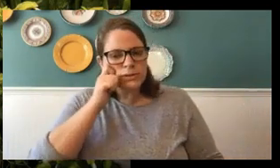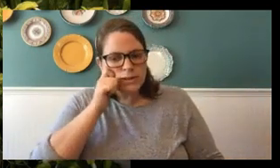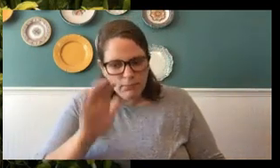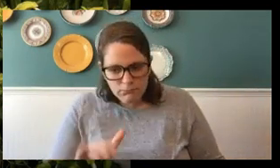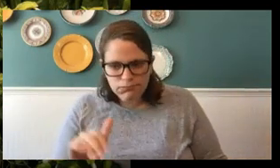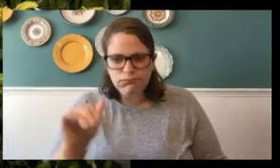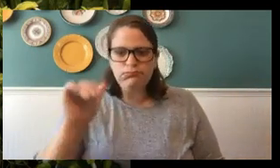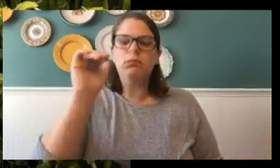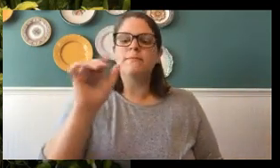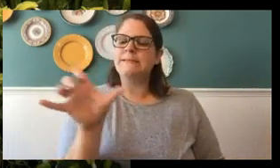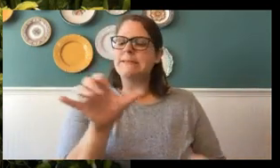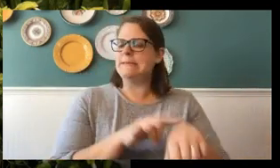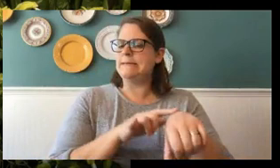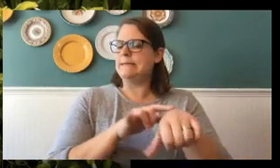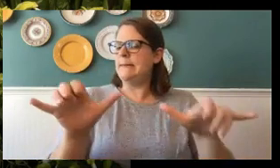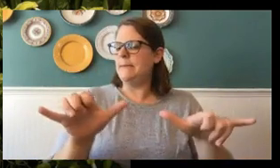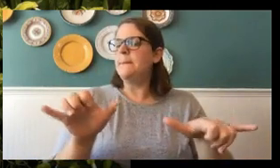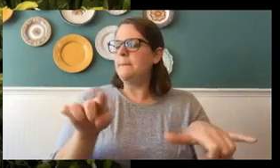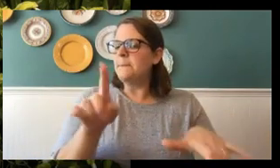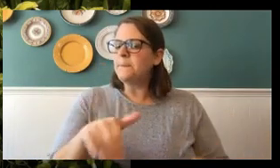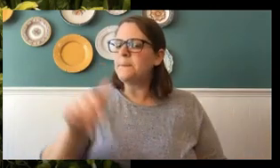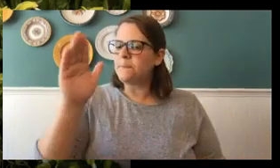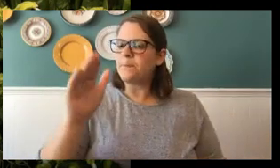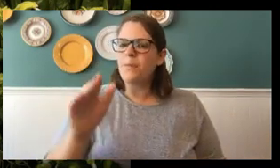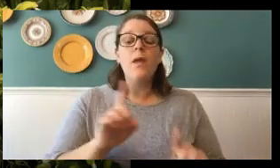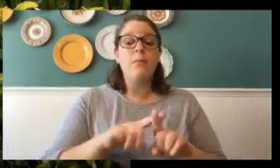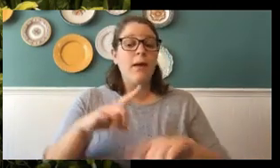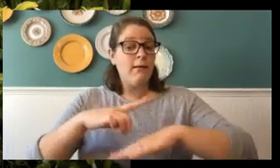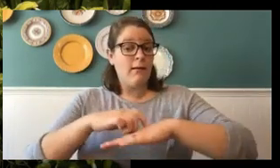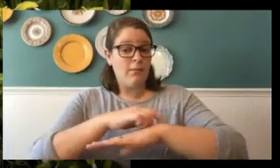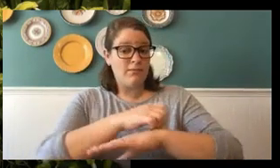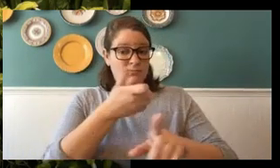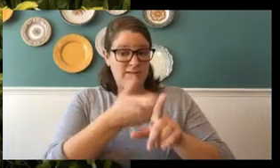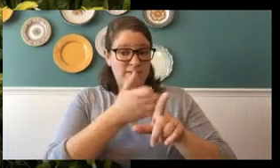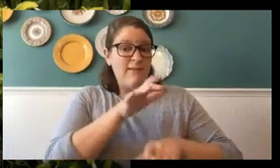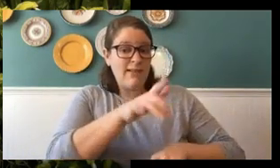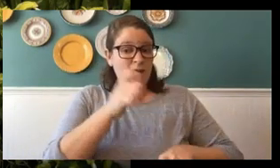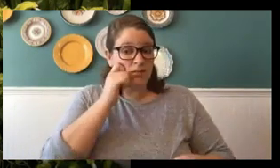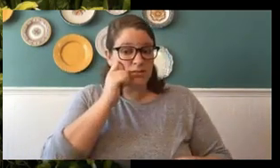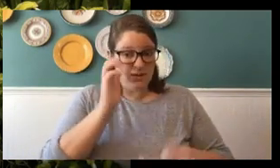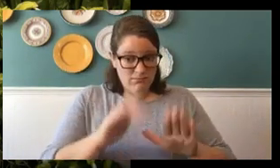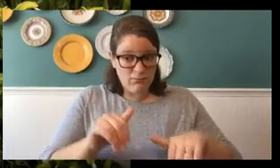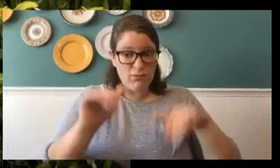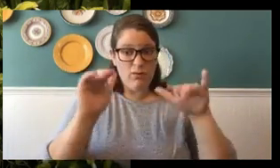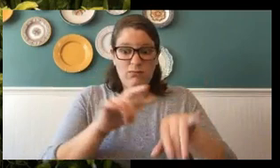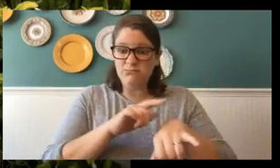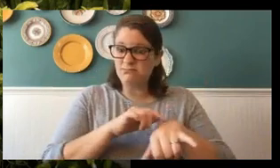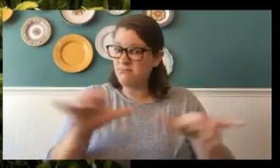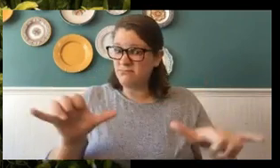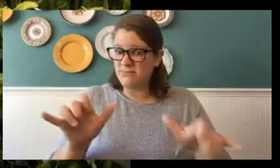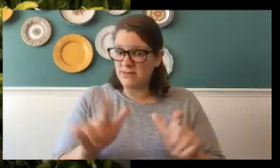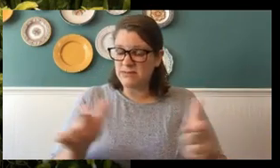a caterpillar grows, its skin does not grow with him because they have something called an